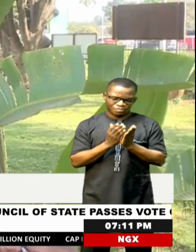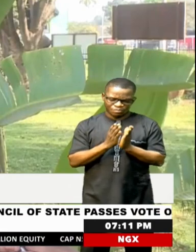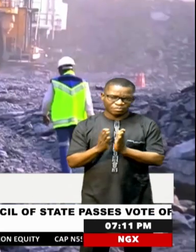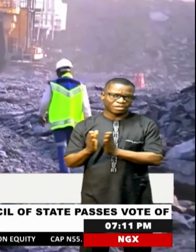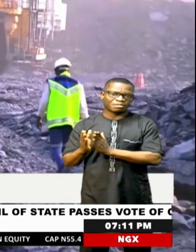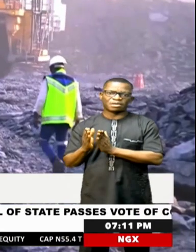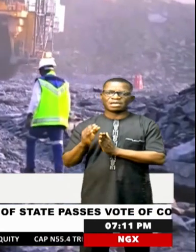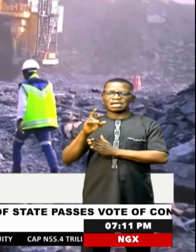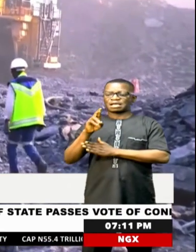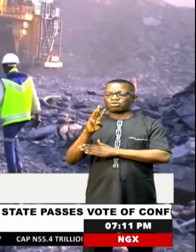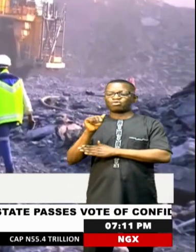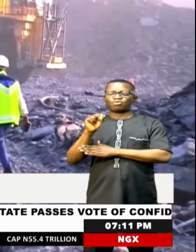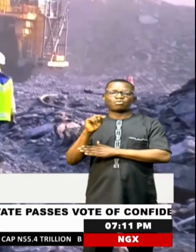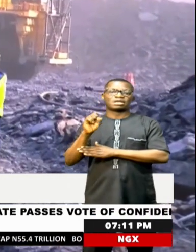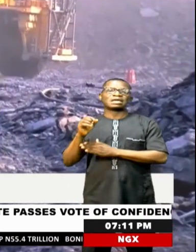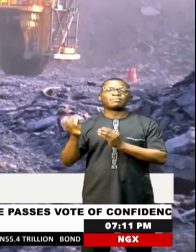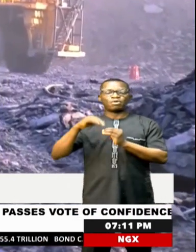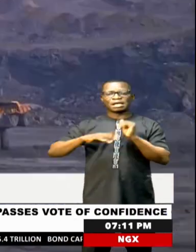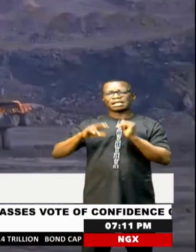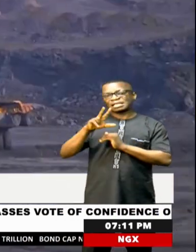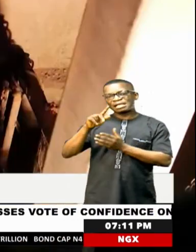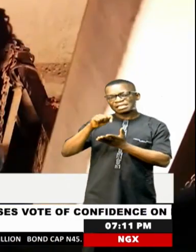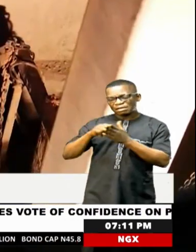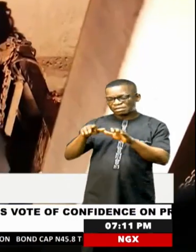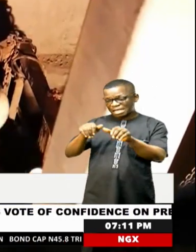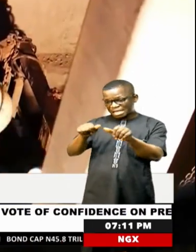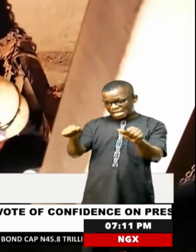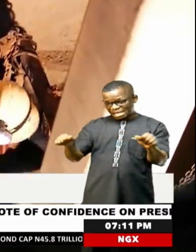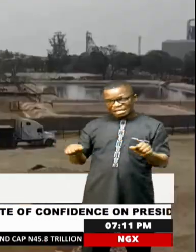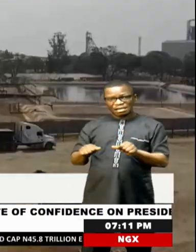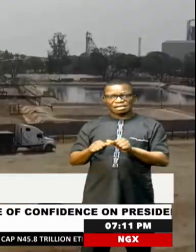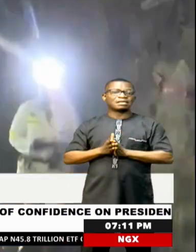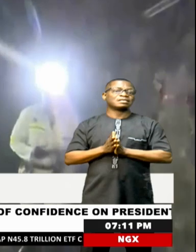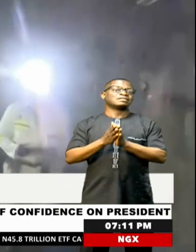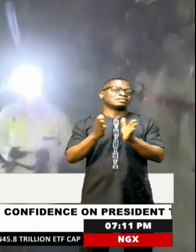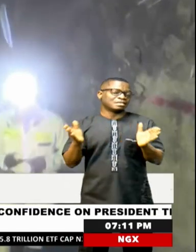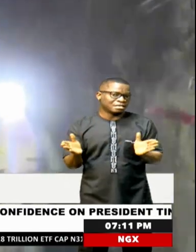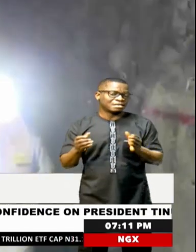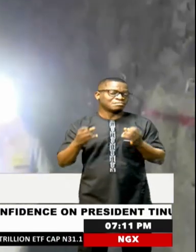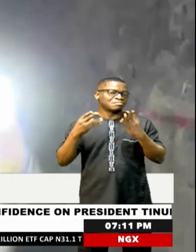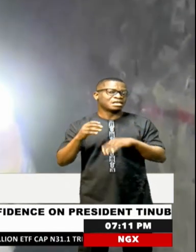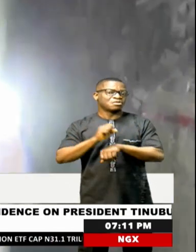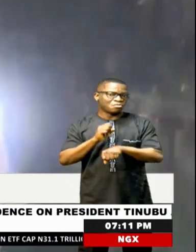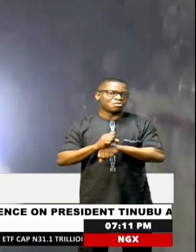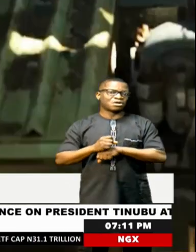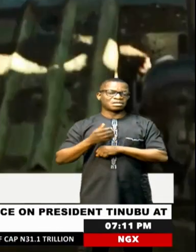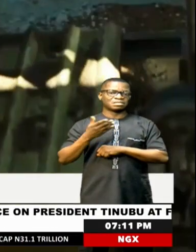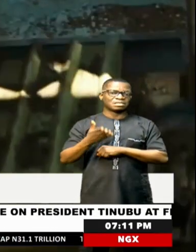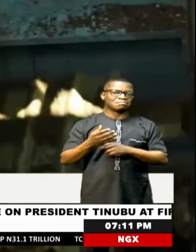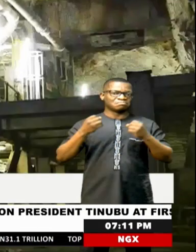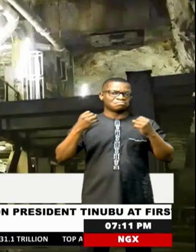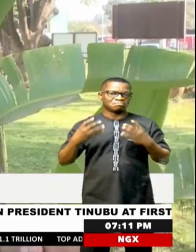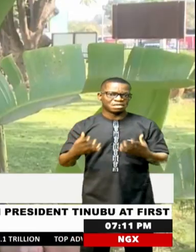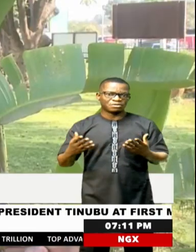Rwansha about more than 3,000 workers. So generally, a lot of jobs actually are coming in because of the